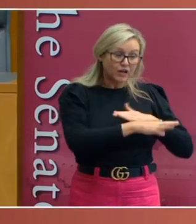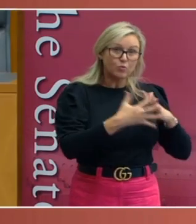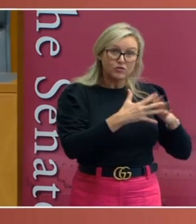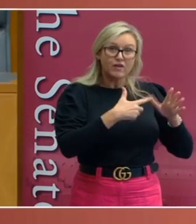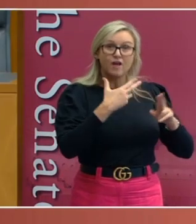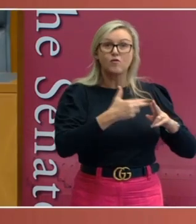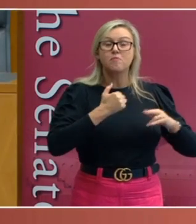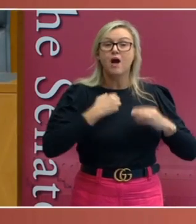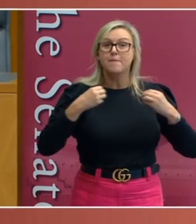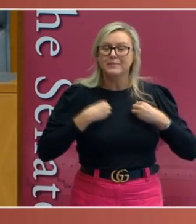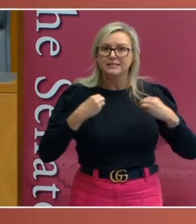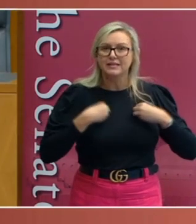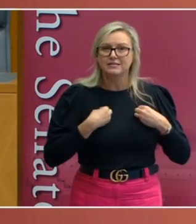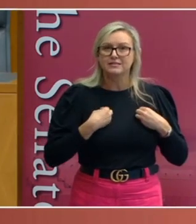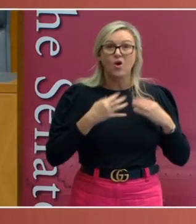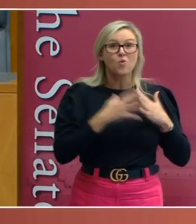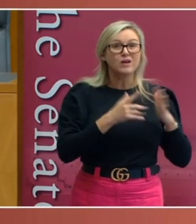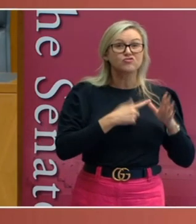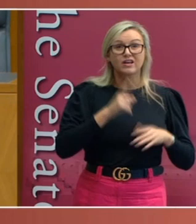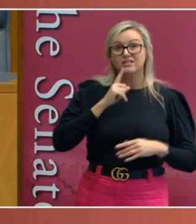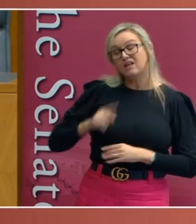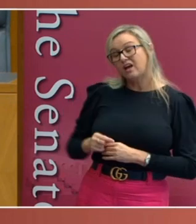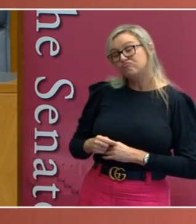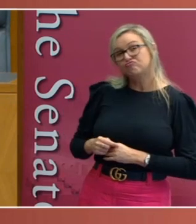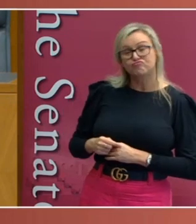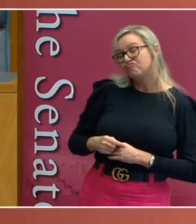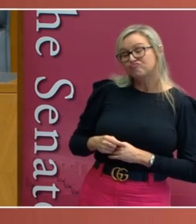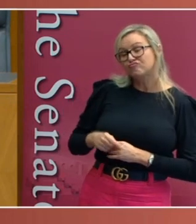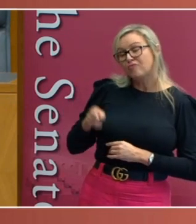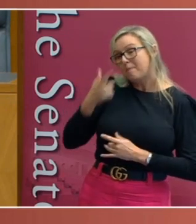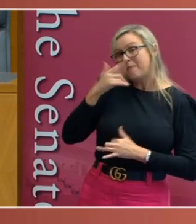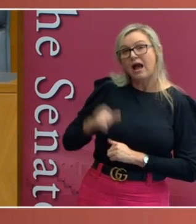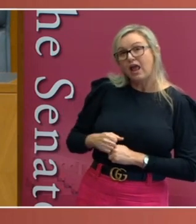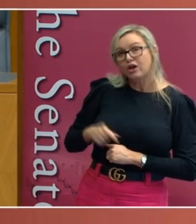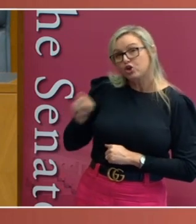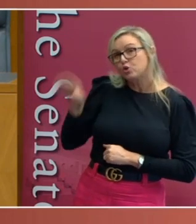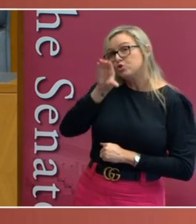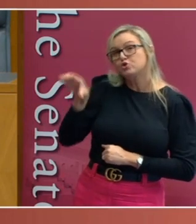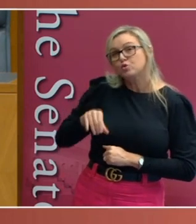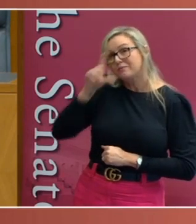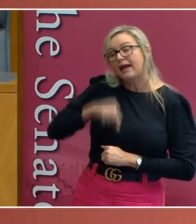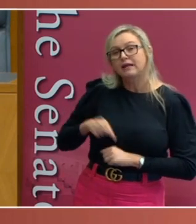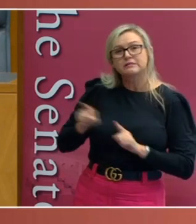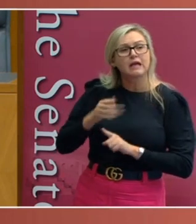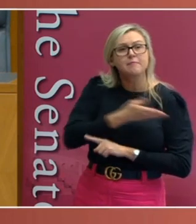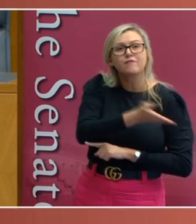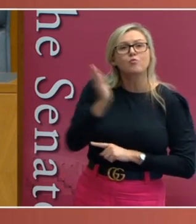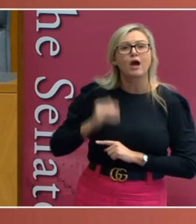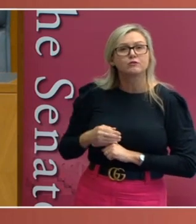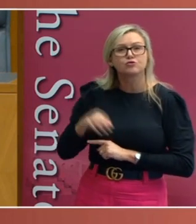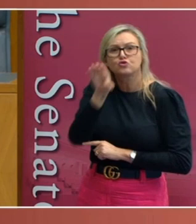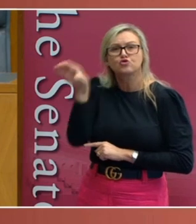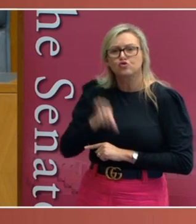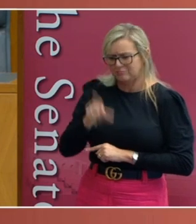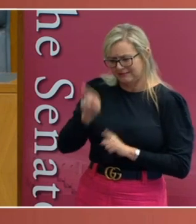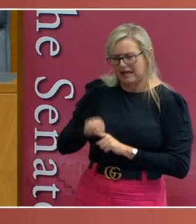there. Western Australia responded by saying, just use Zoom like everybody else. The parties